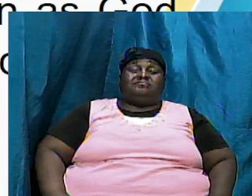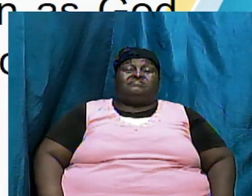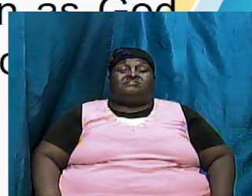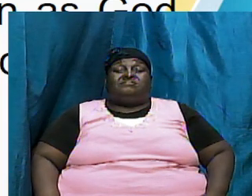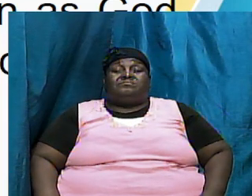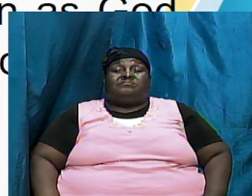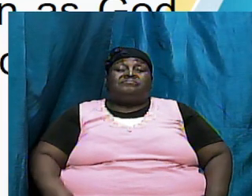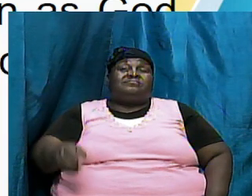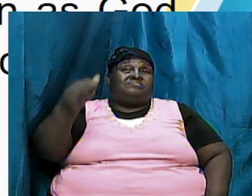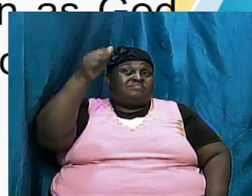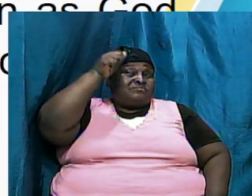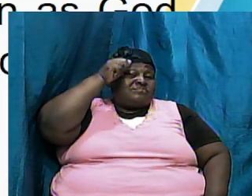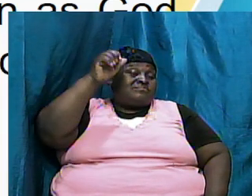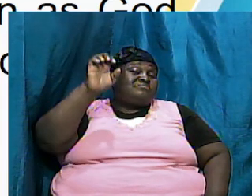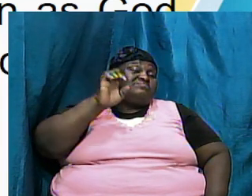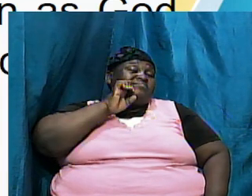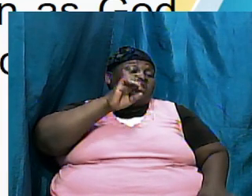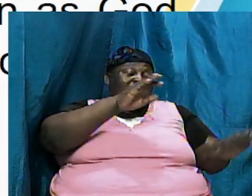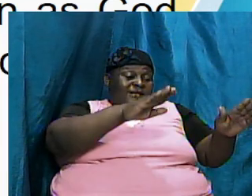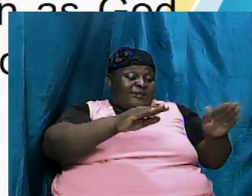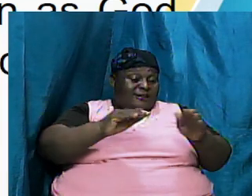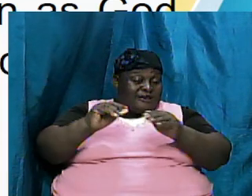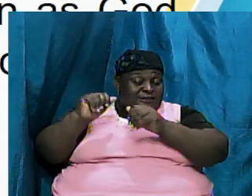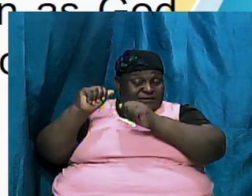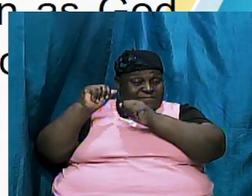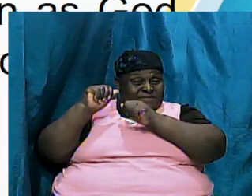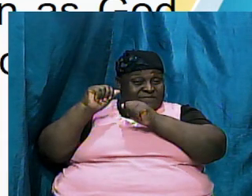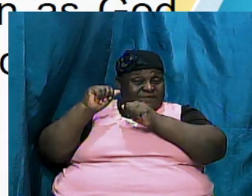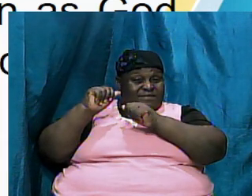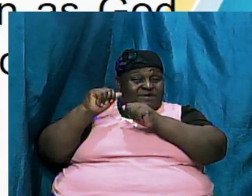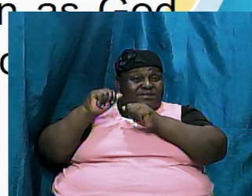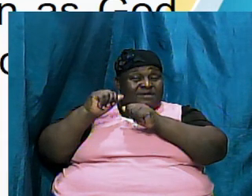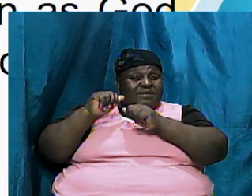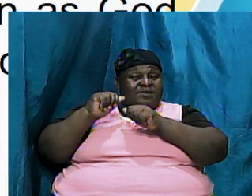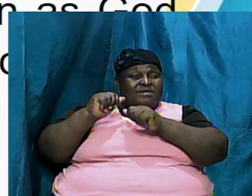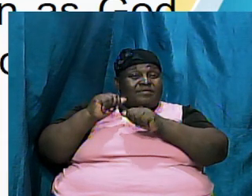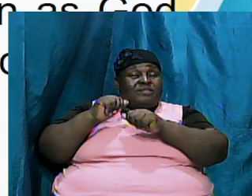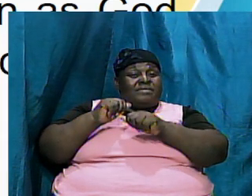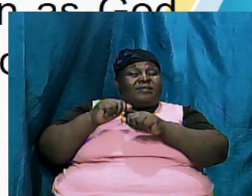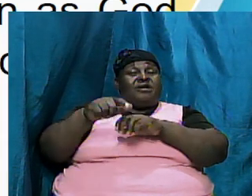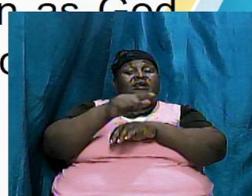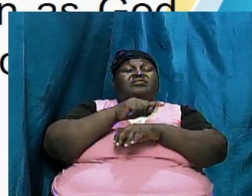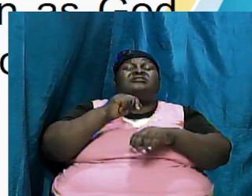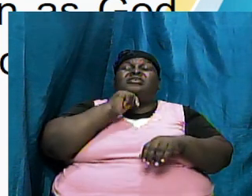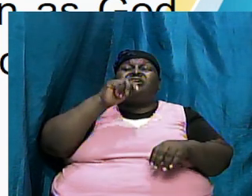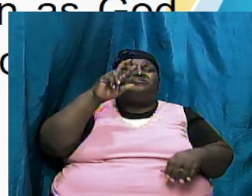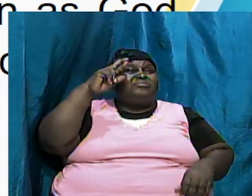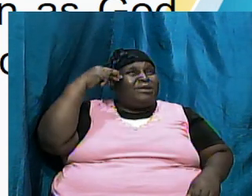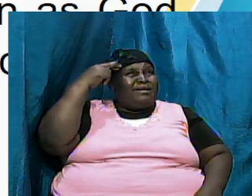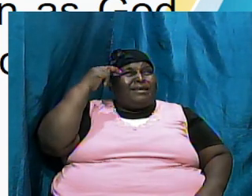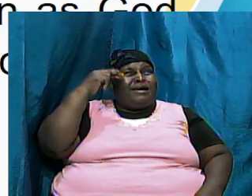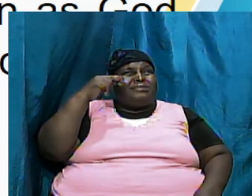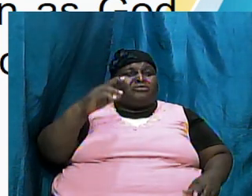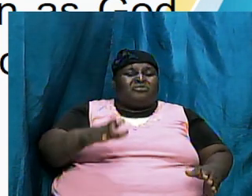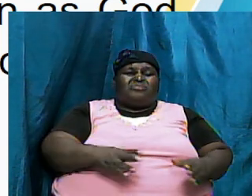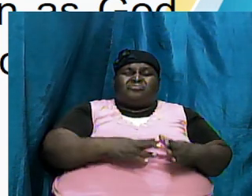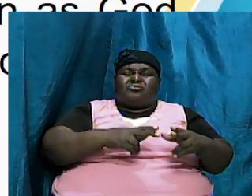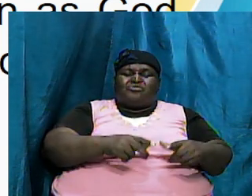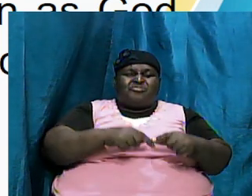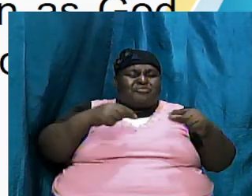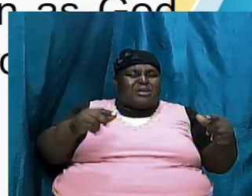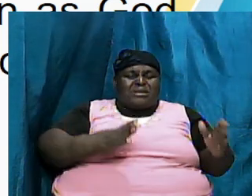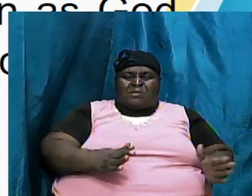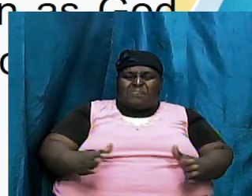Adam and Eve were expelled not realizing the great plans that God had not realizing the